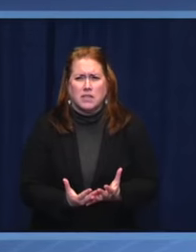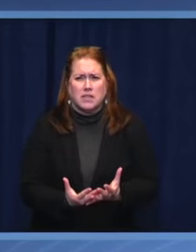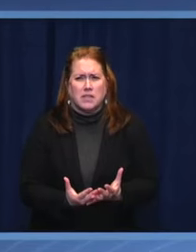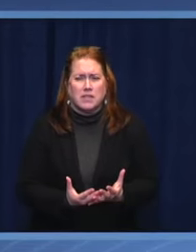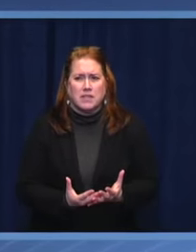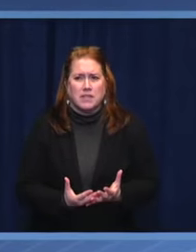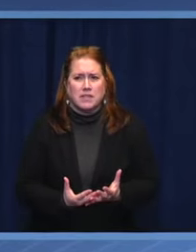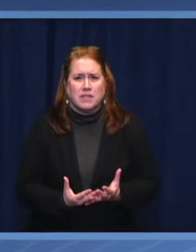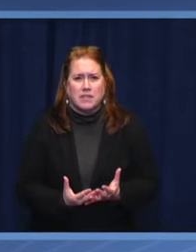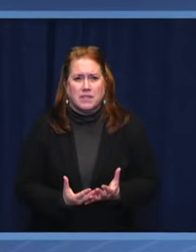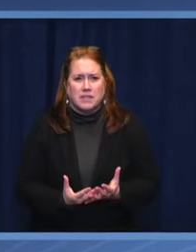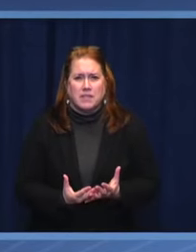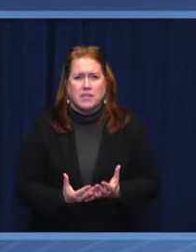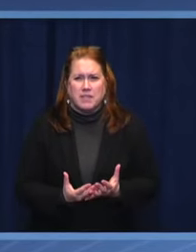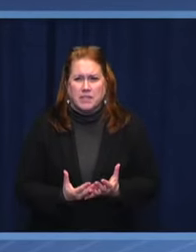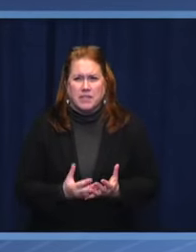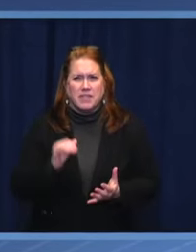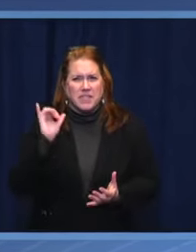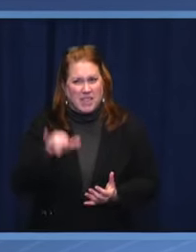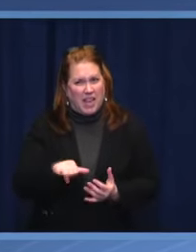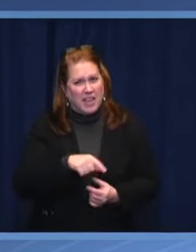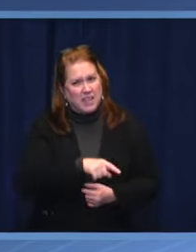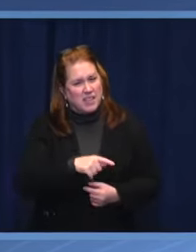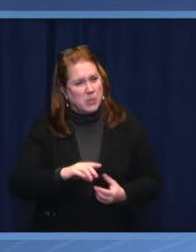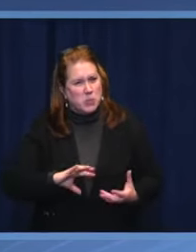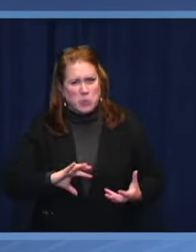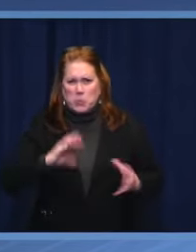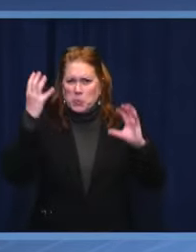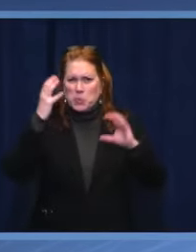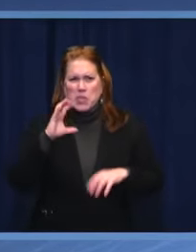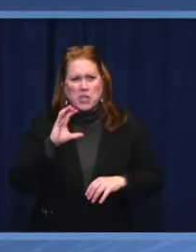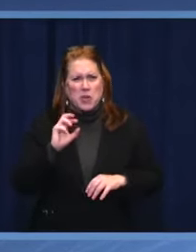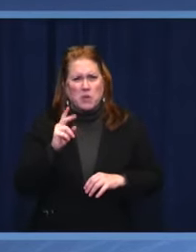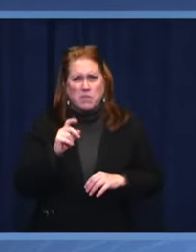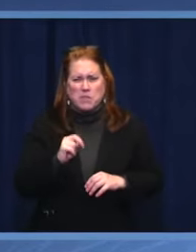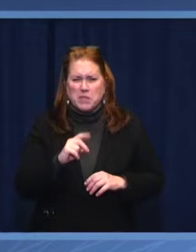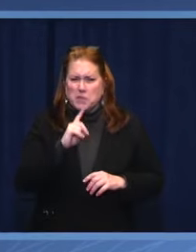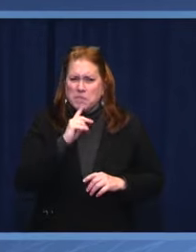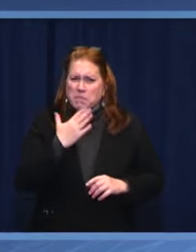disinformation, election interference,